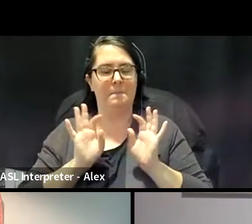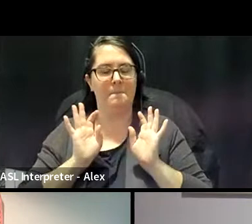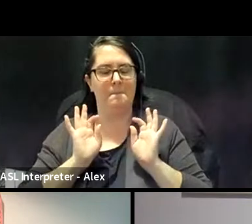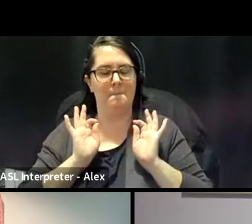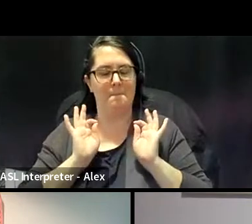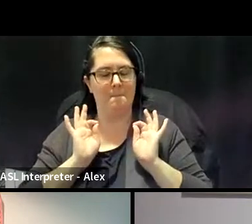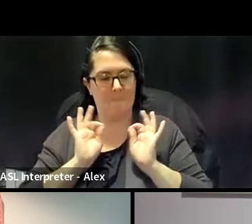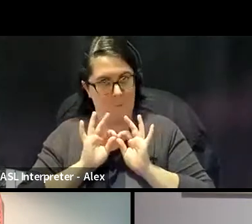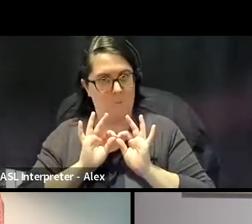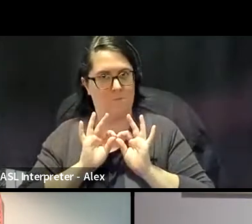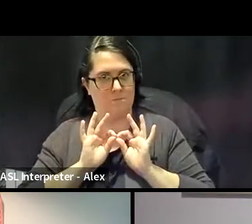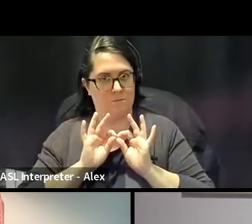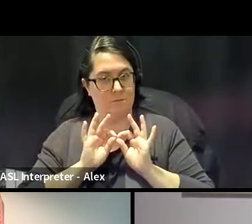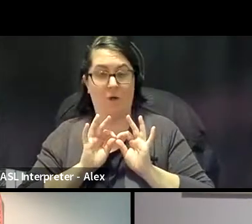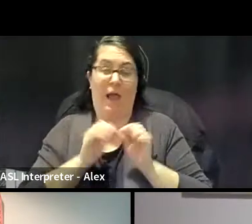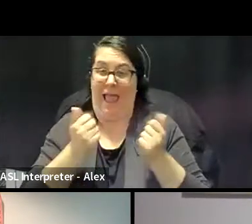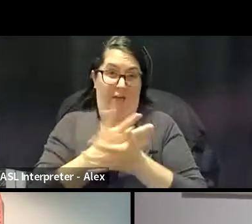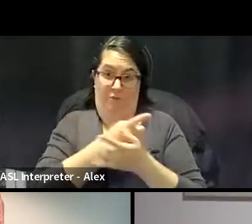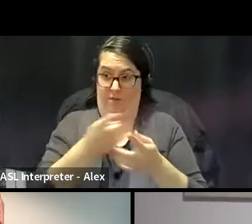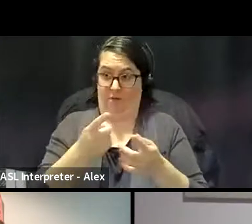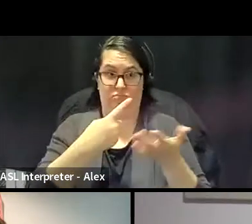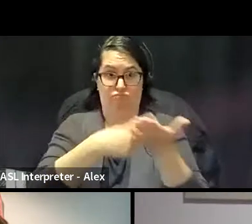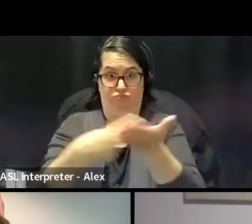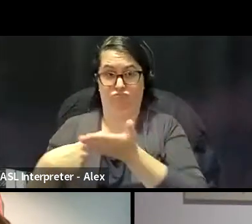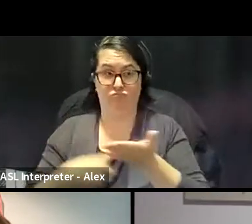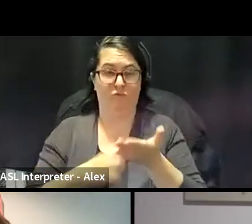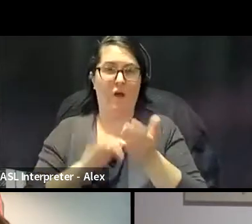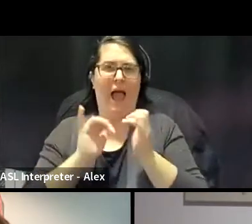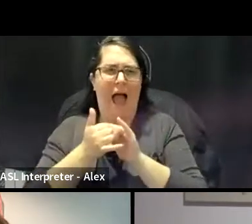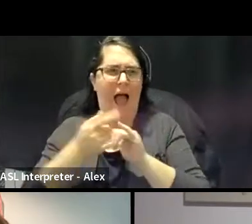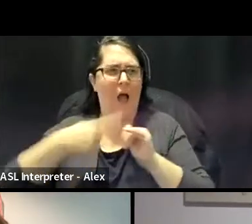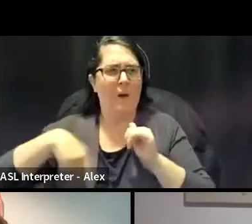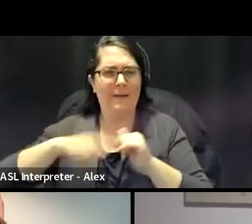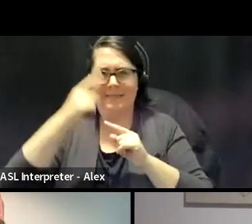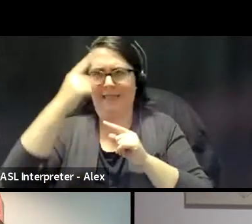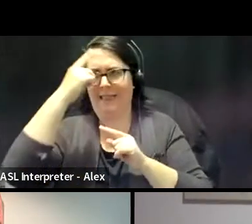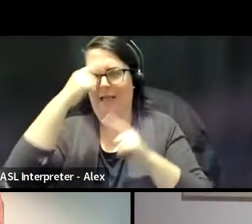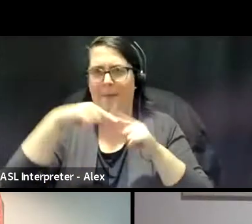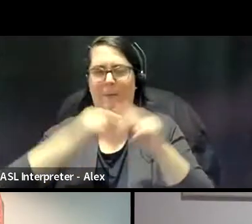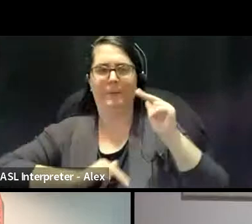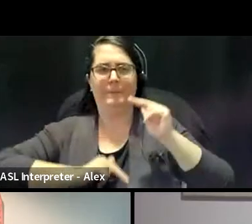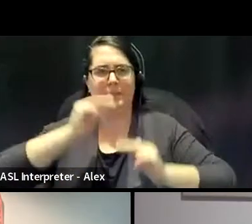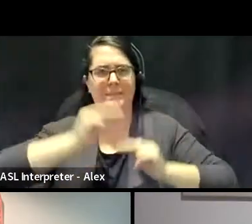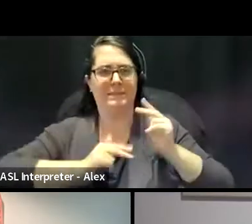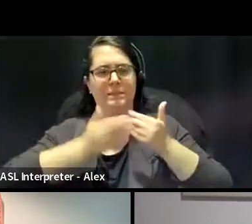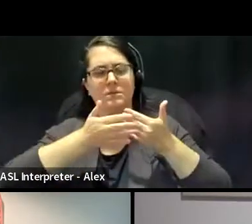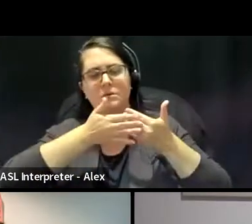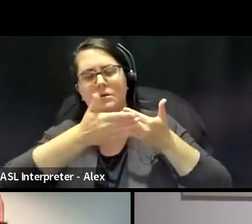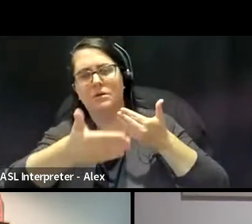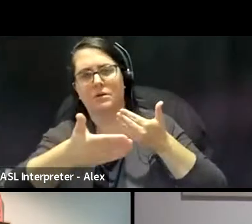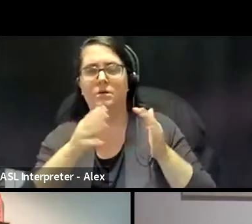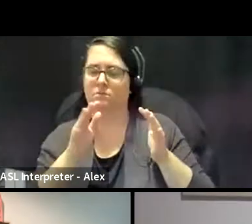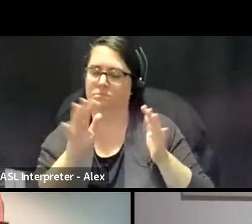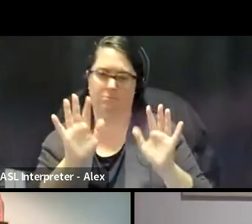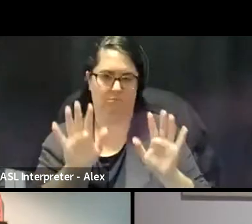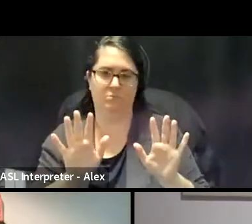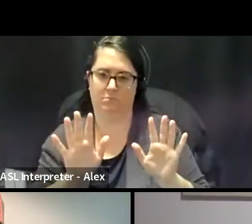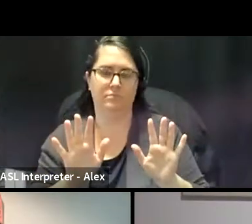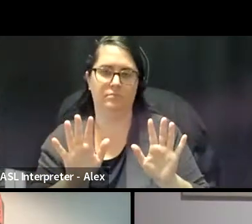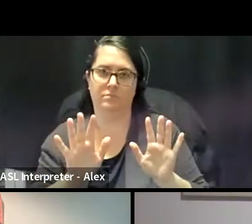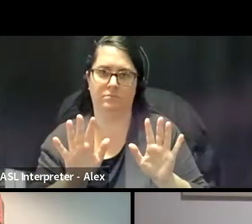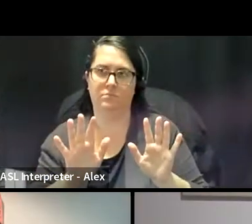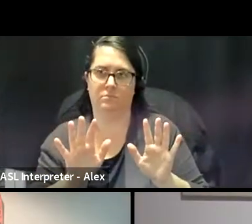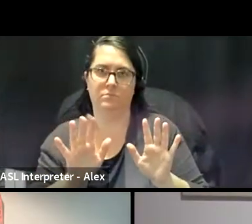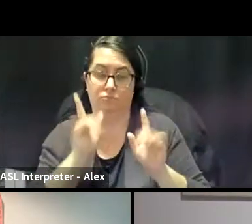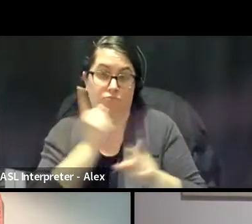everything that you have said in terms of how we need to think about building is how